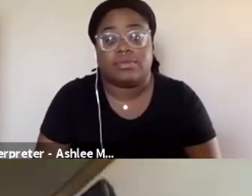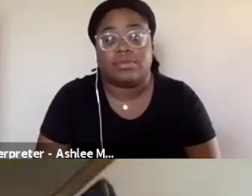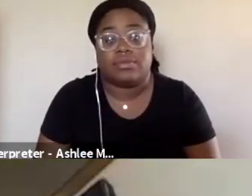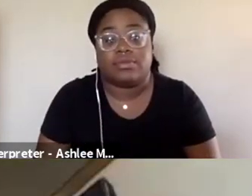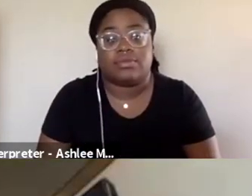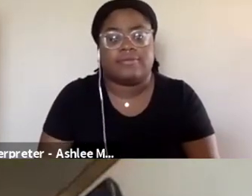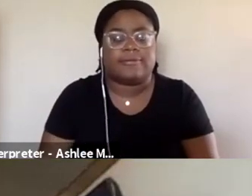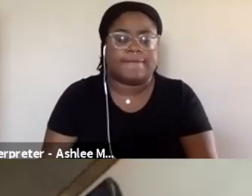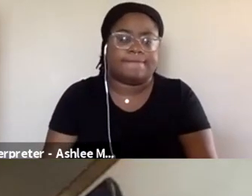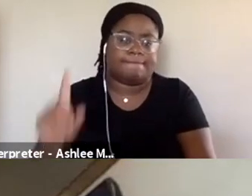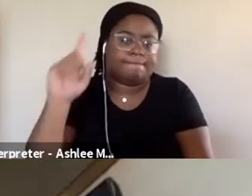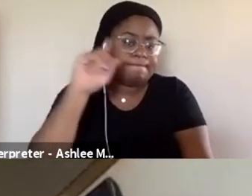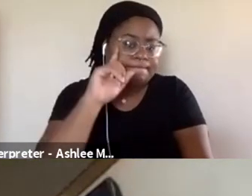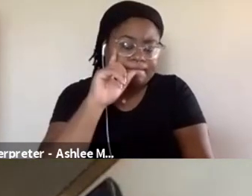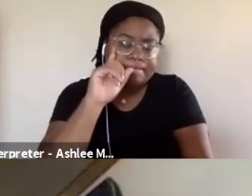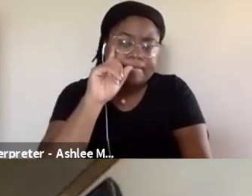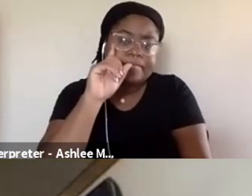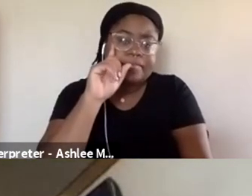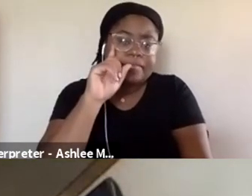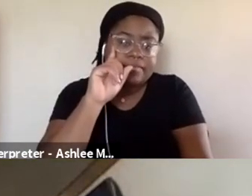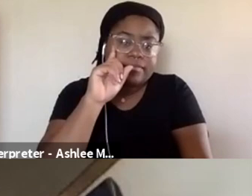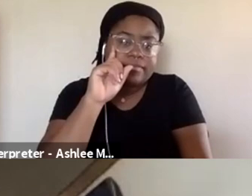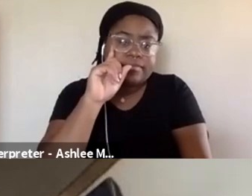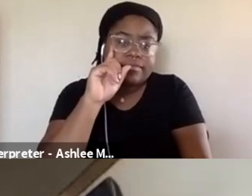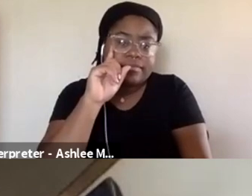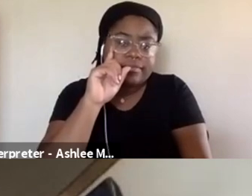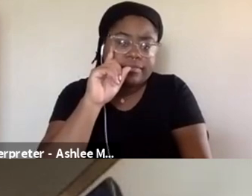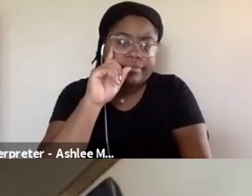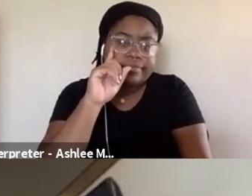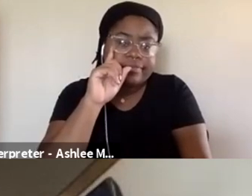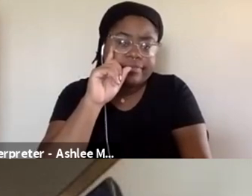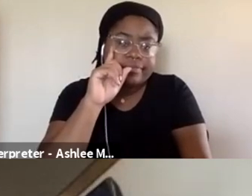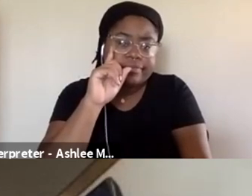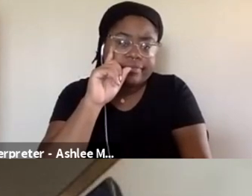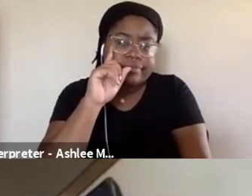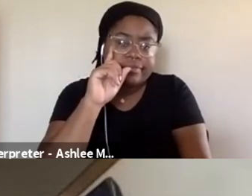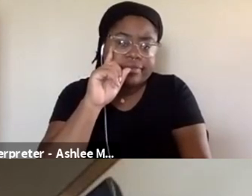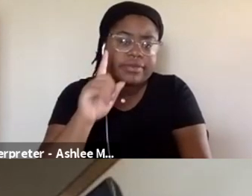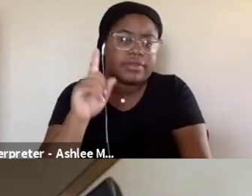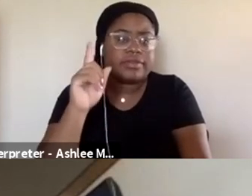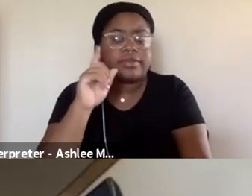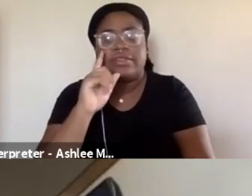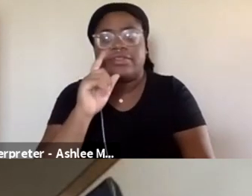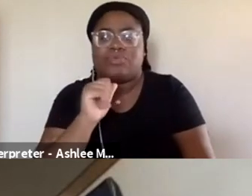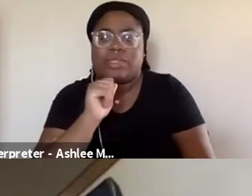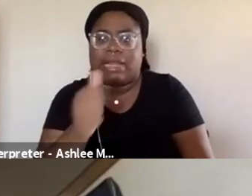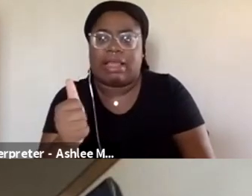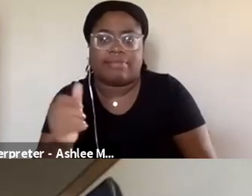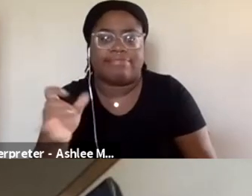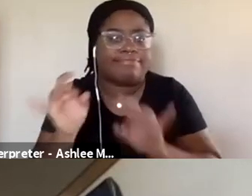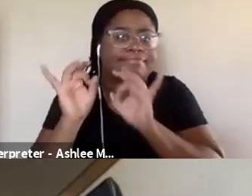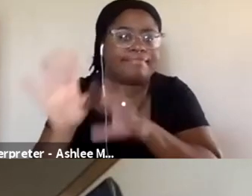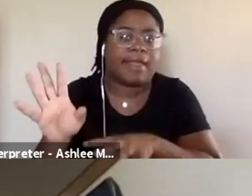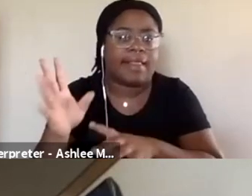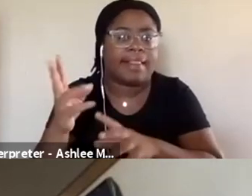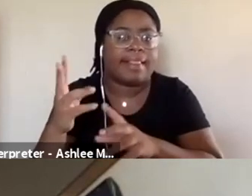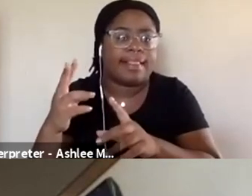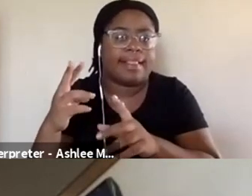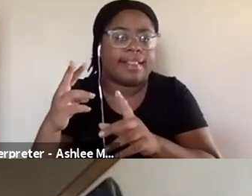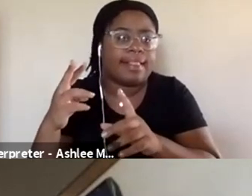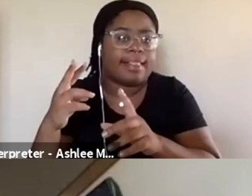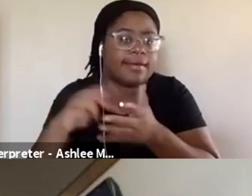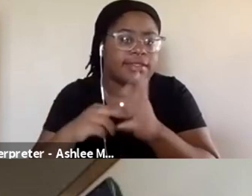I think, I think, um, I don't, there's not malintention on behalf of these tech companies, right? These are some really cool human